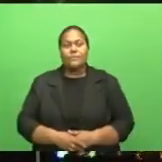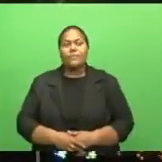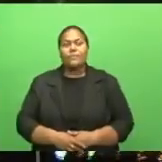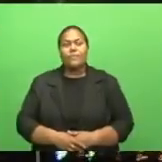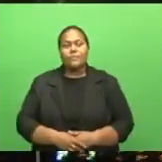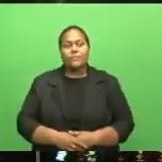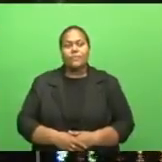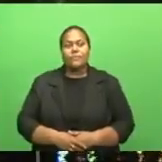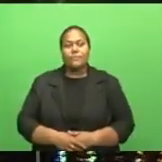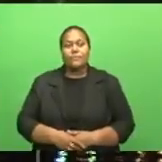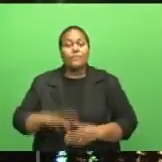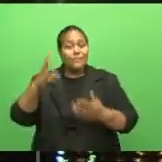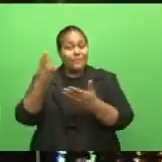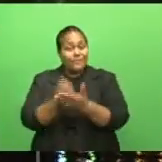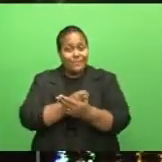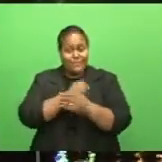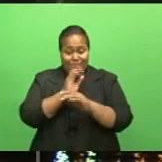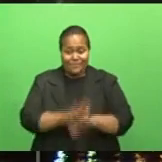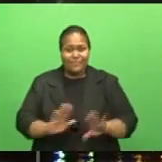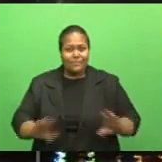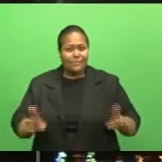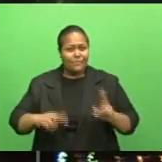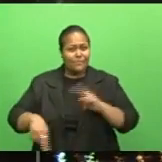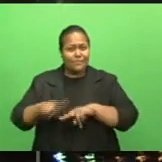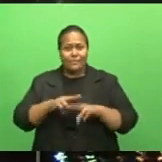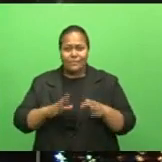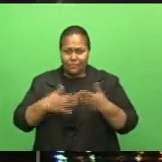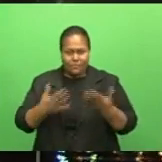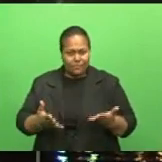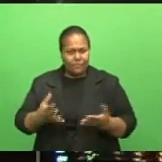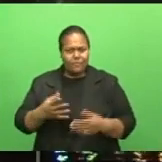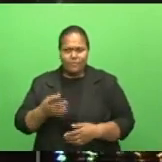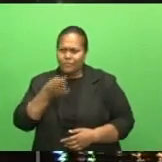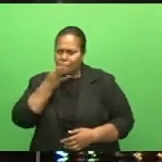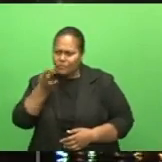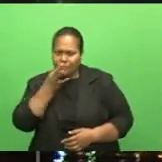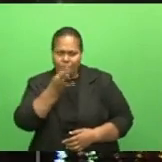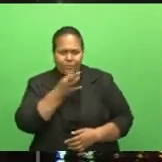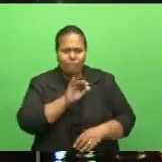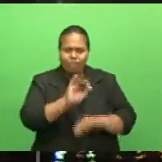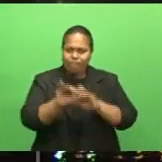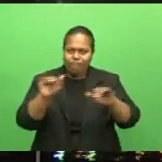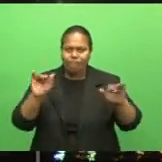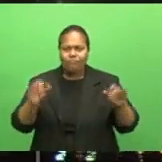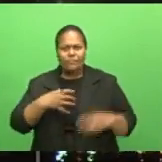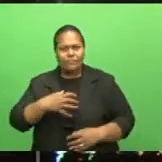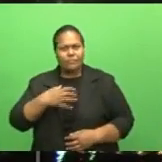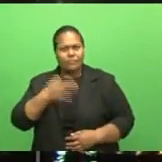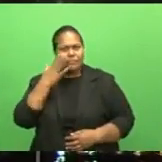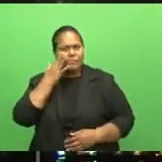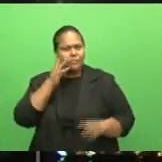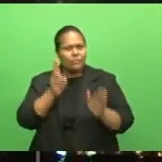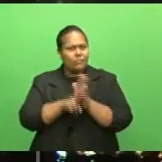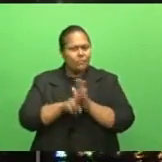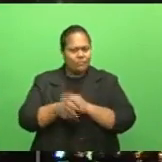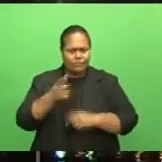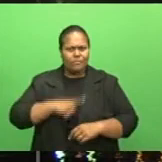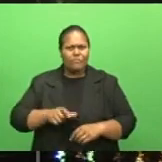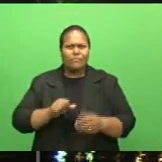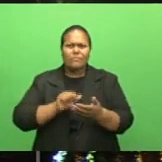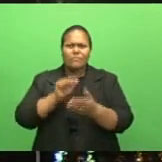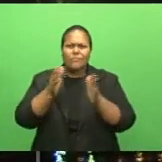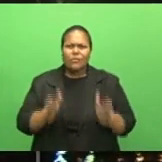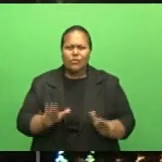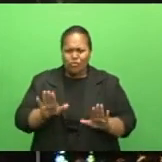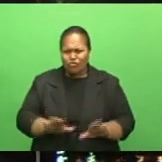Save the Children, Fiji is calling for more awareness in local communities regarding the issues of child trafficking. After the latest